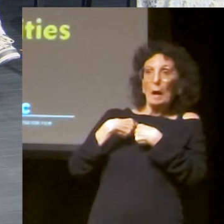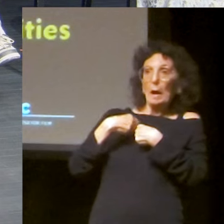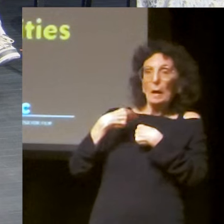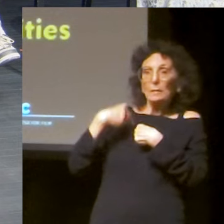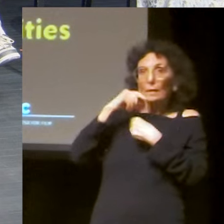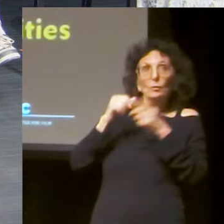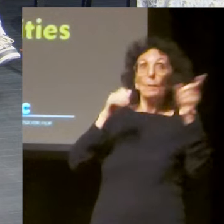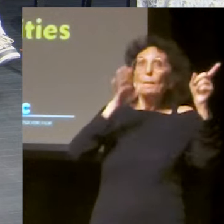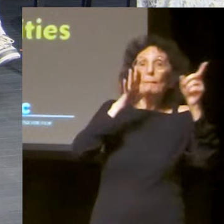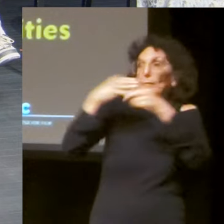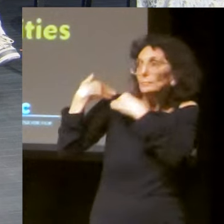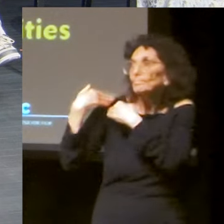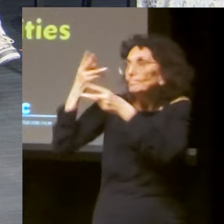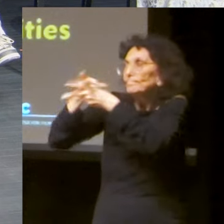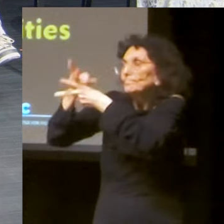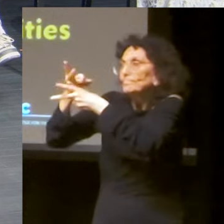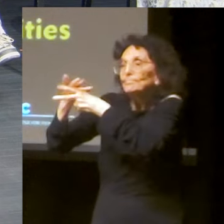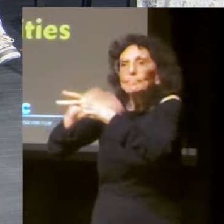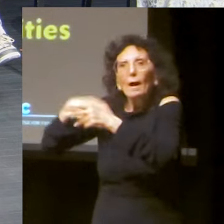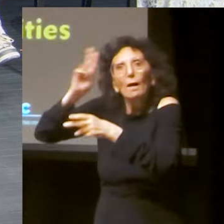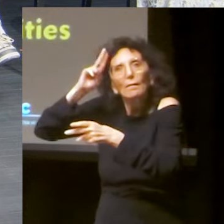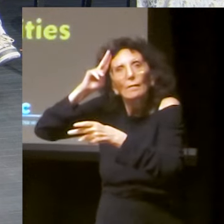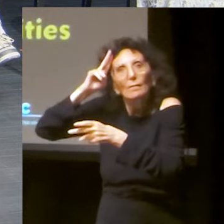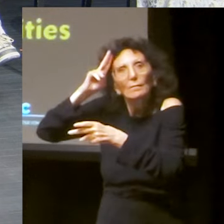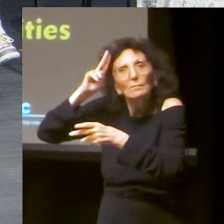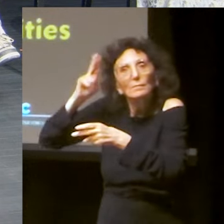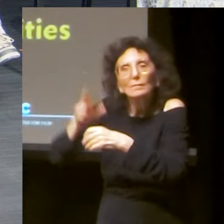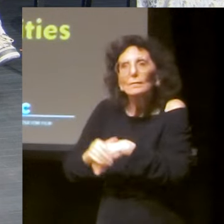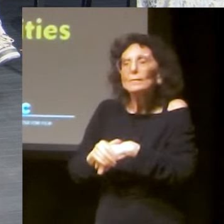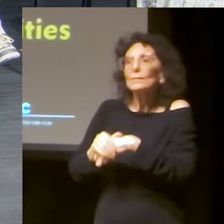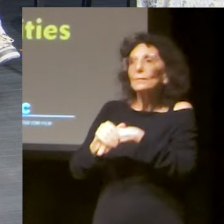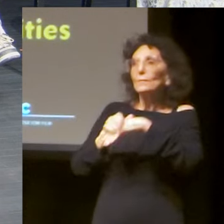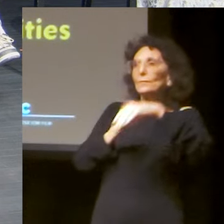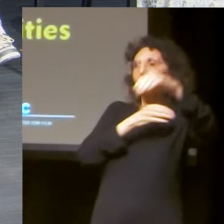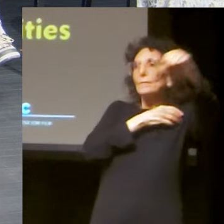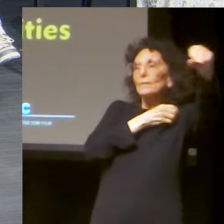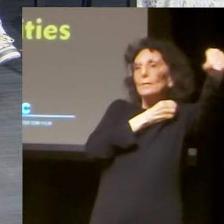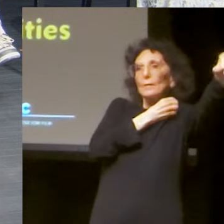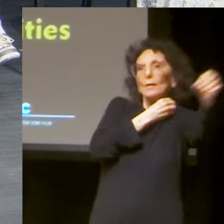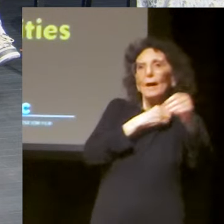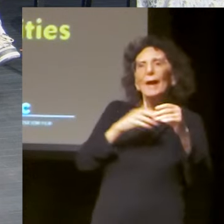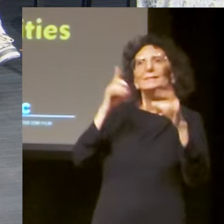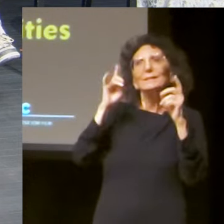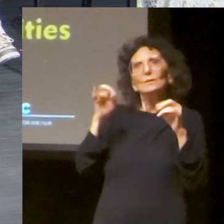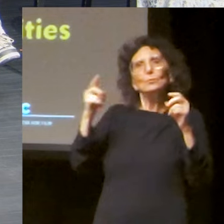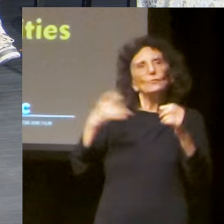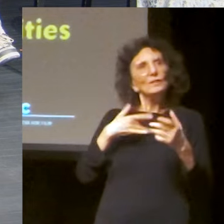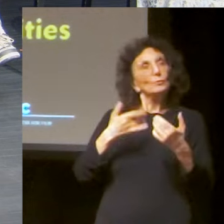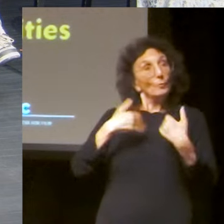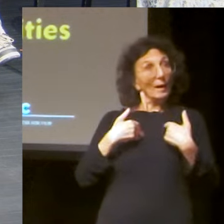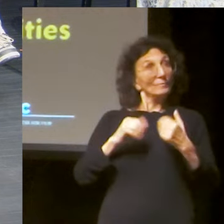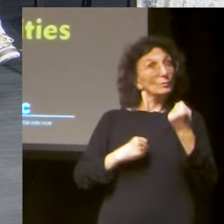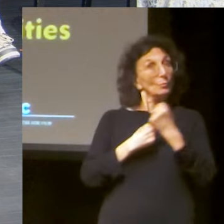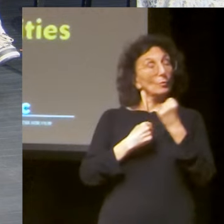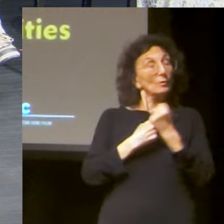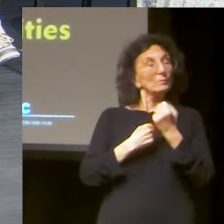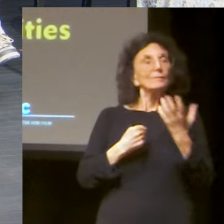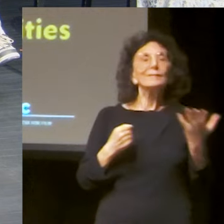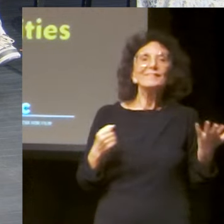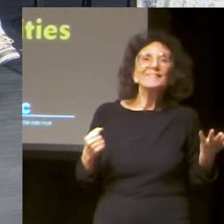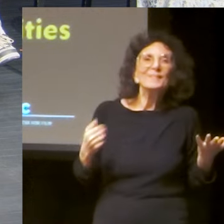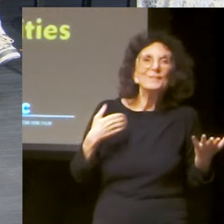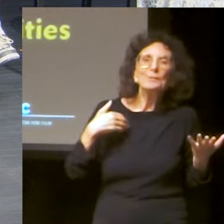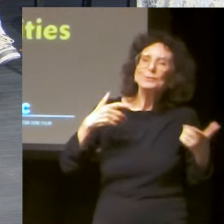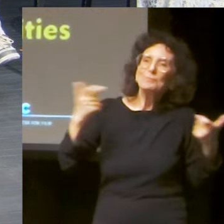you know, what that feels like. I mean, I, my mother was in charge of that with my uncle. I didn't have to do those things. I was a child. So, um, you know,